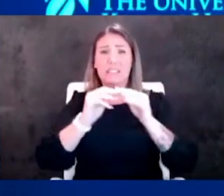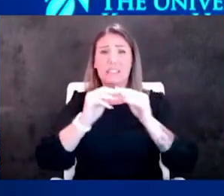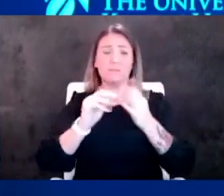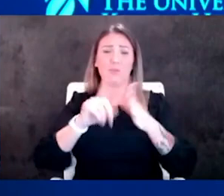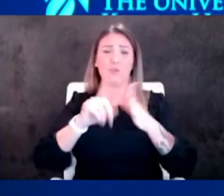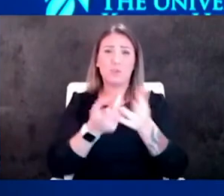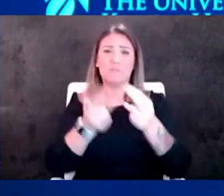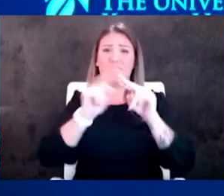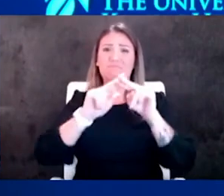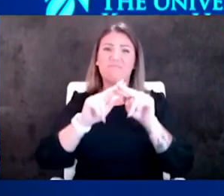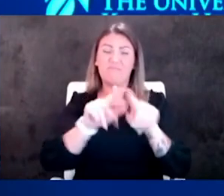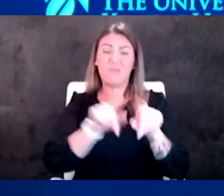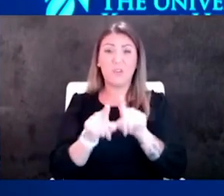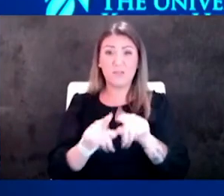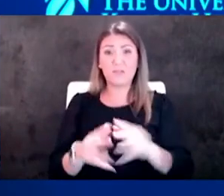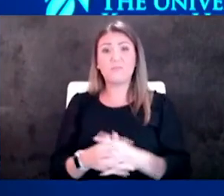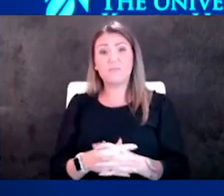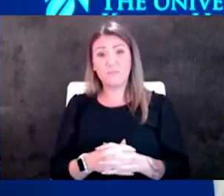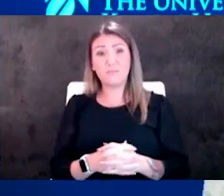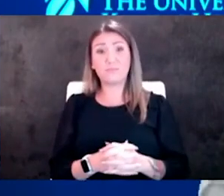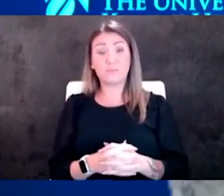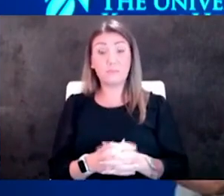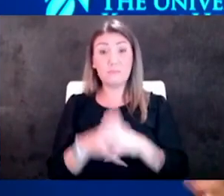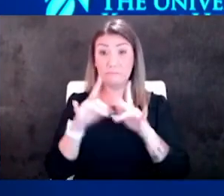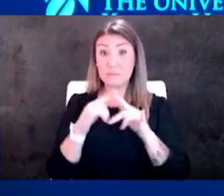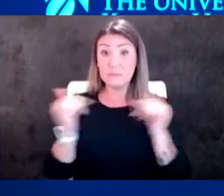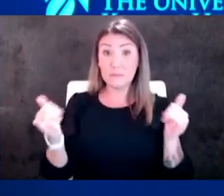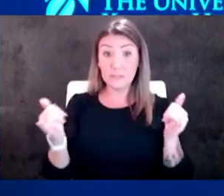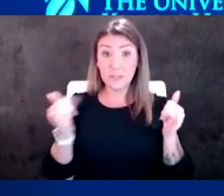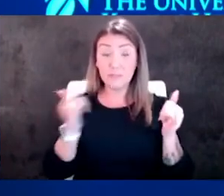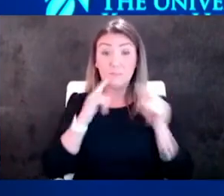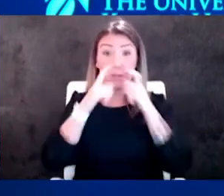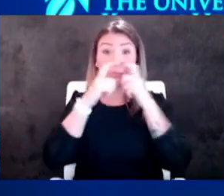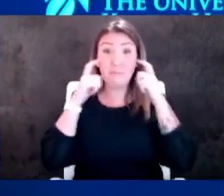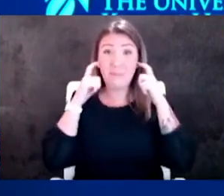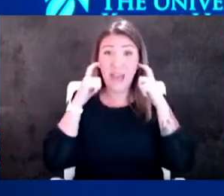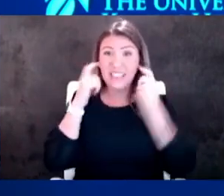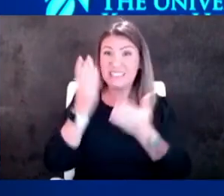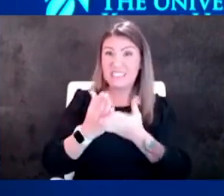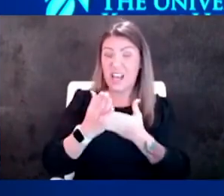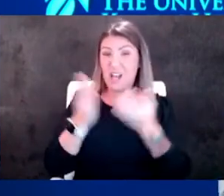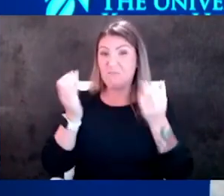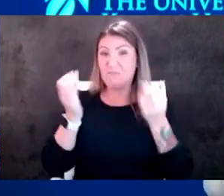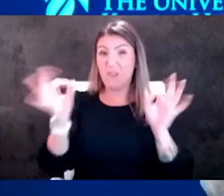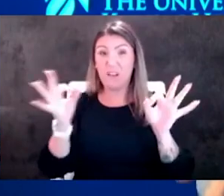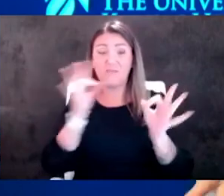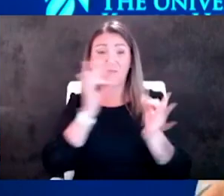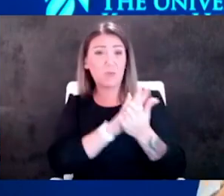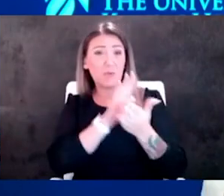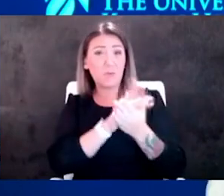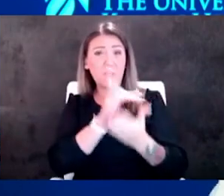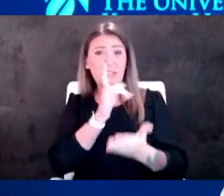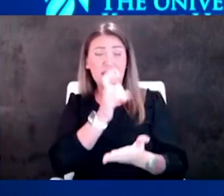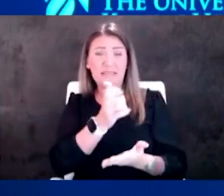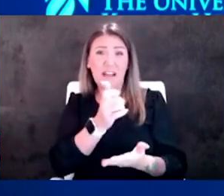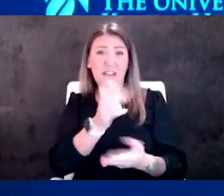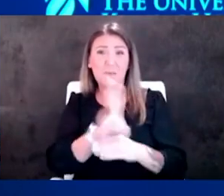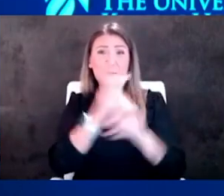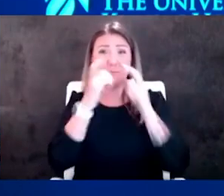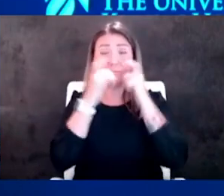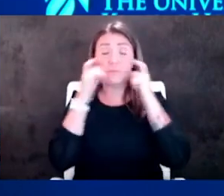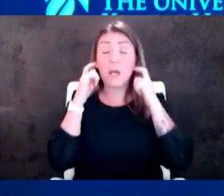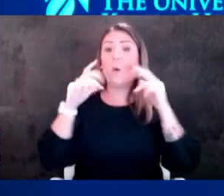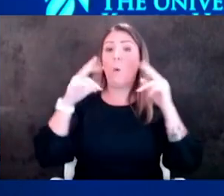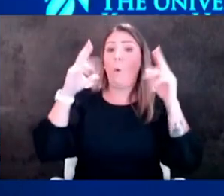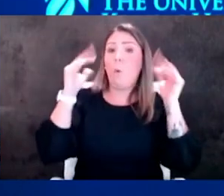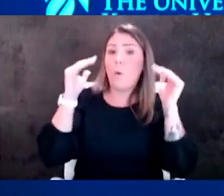and uh at the same time as masks have come off schools are unmasking hopefully people are getting their booster shot we're going to